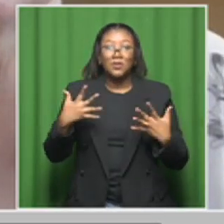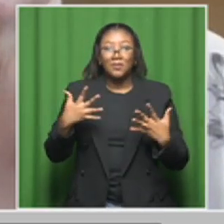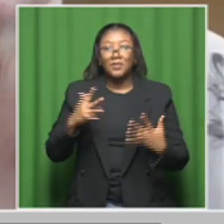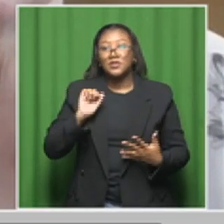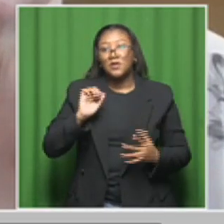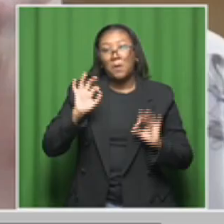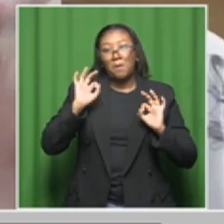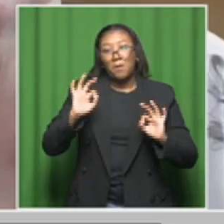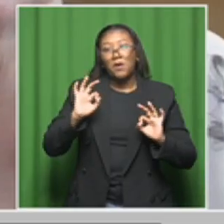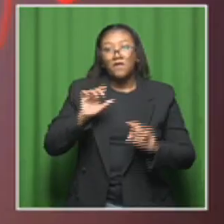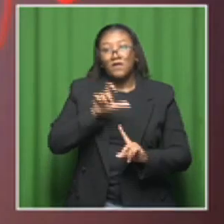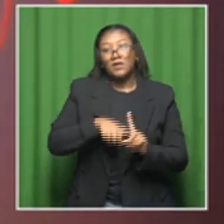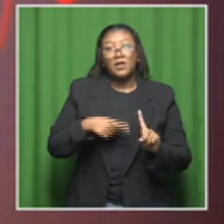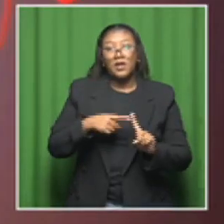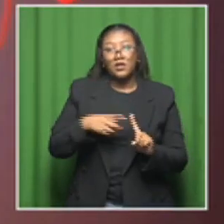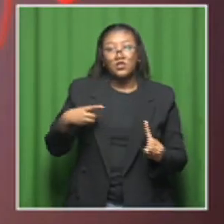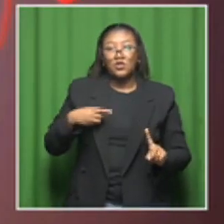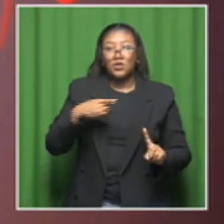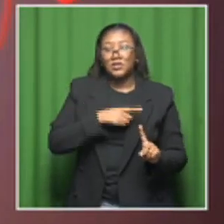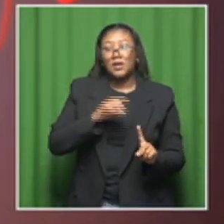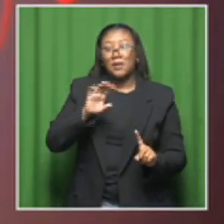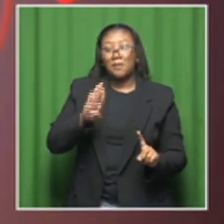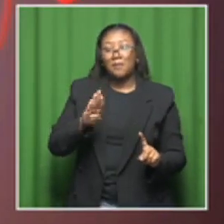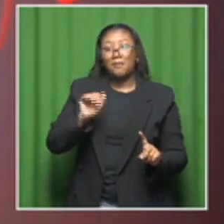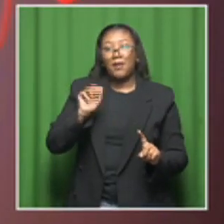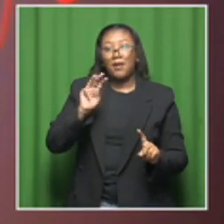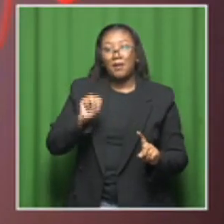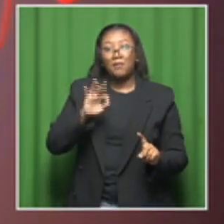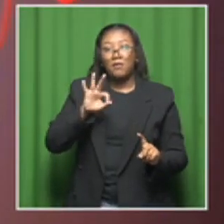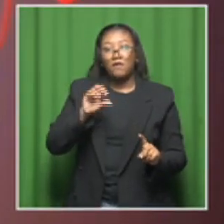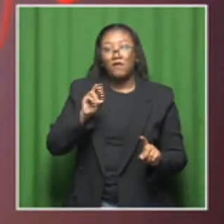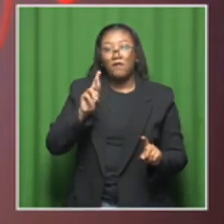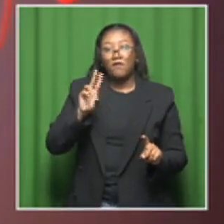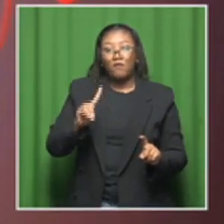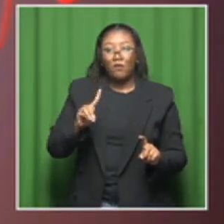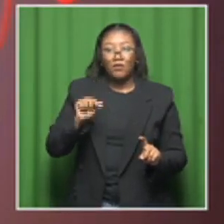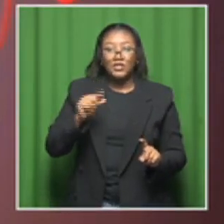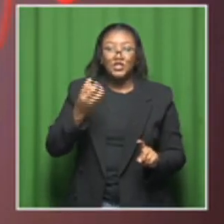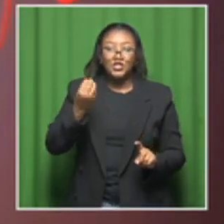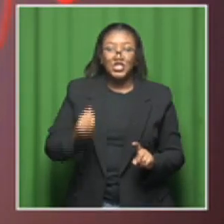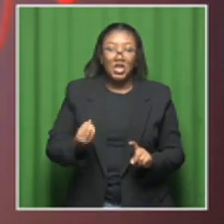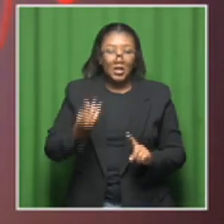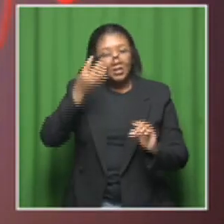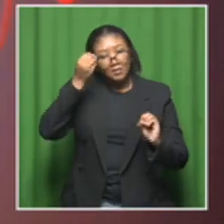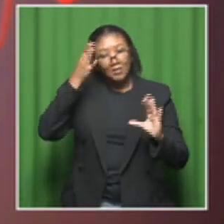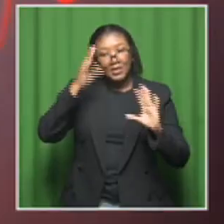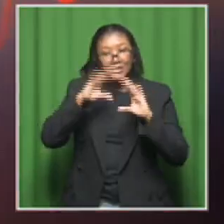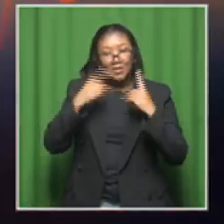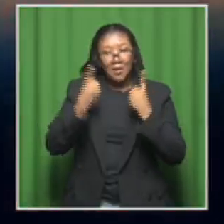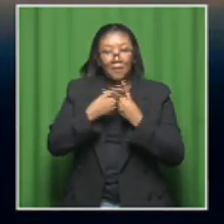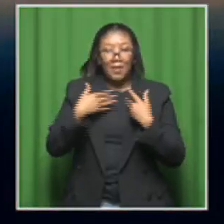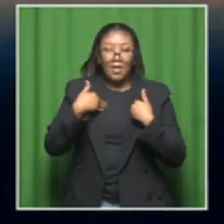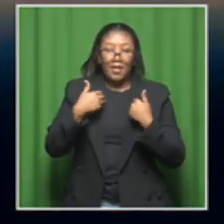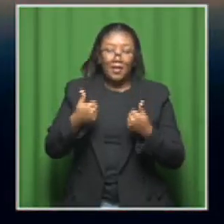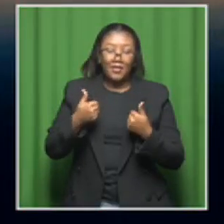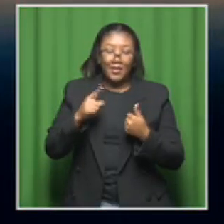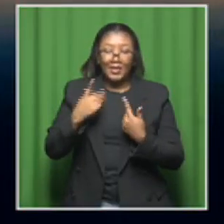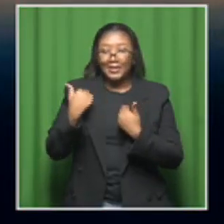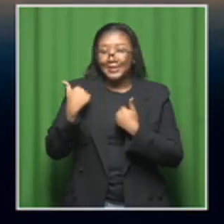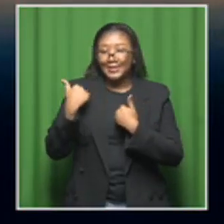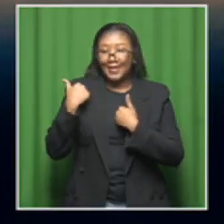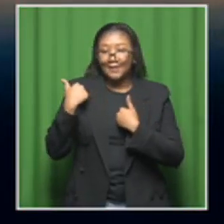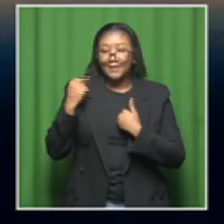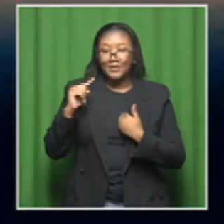conversation. Dr. Leslie Bamford, child health specialist with the Department of Health, talking to us about the safety and efficacy